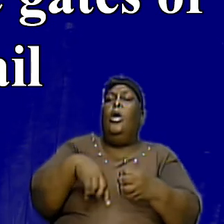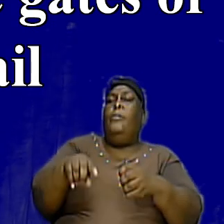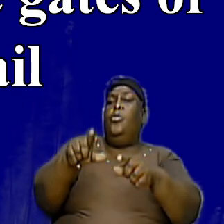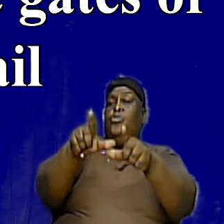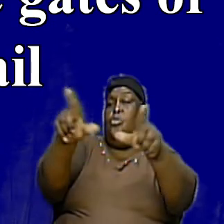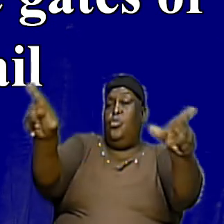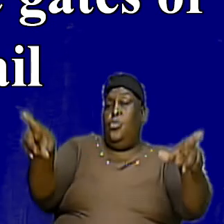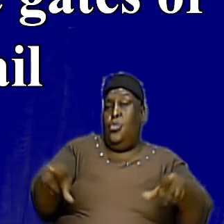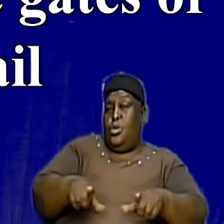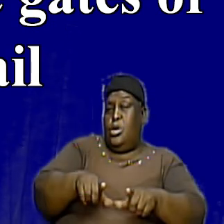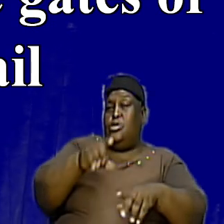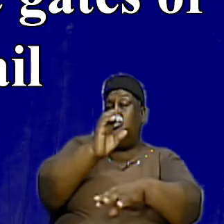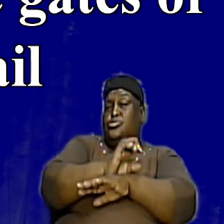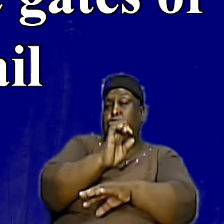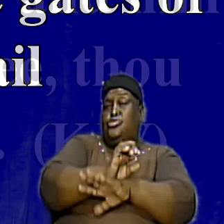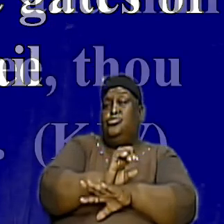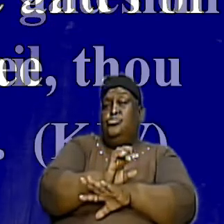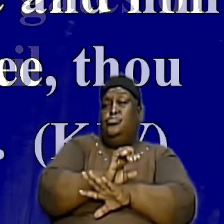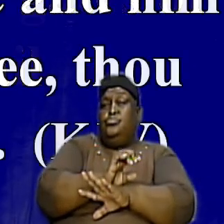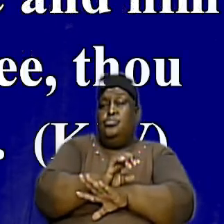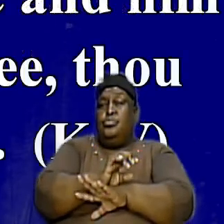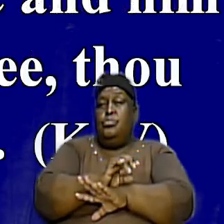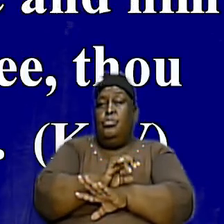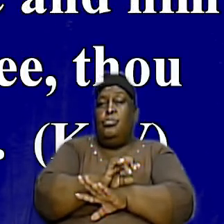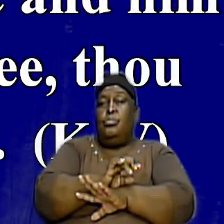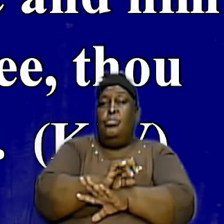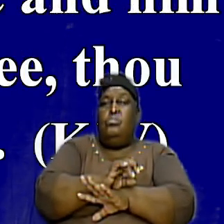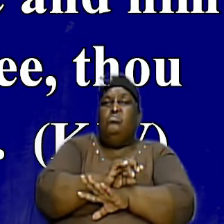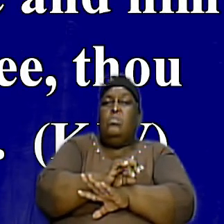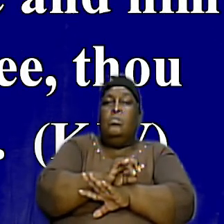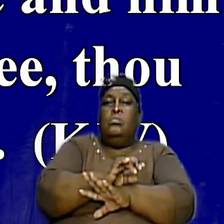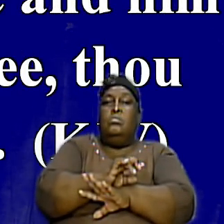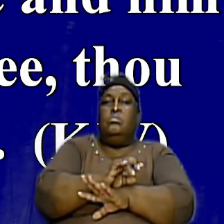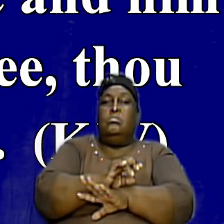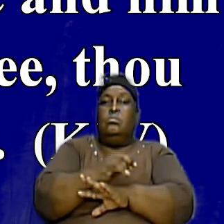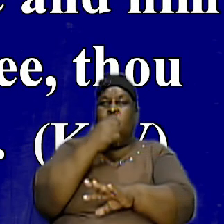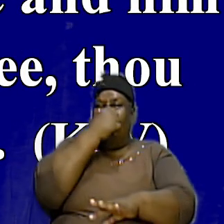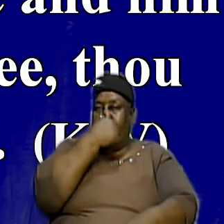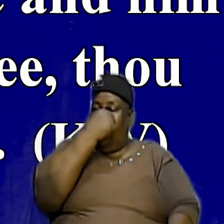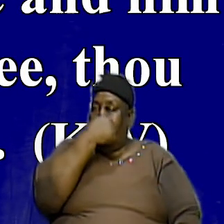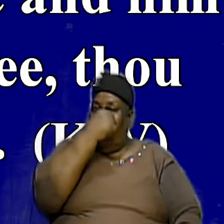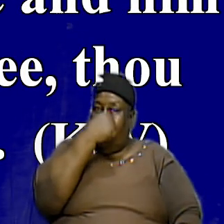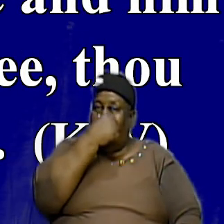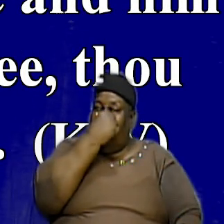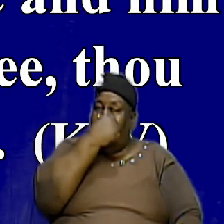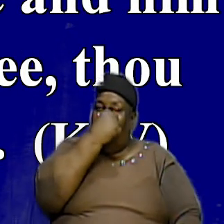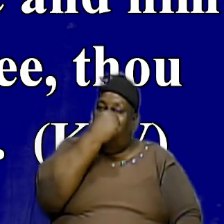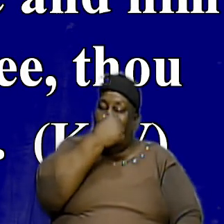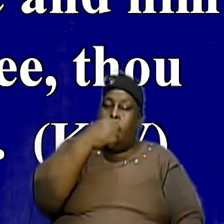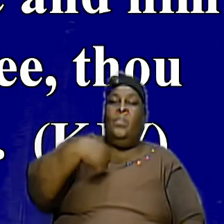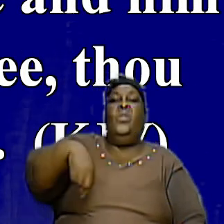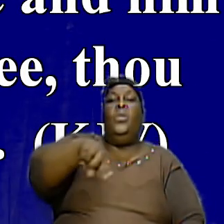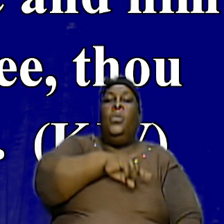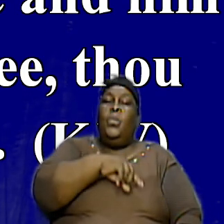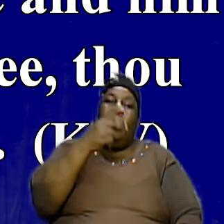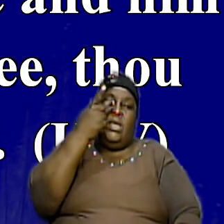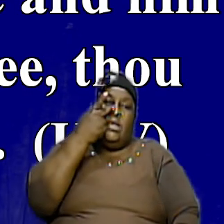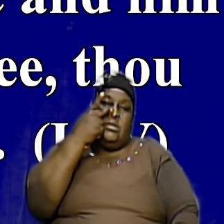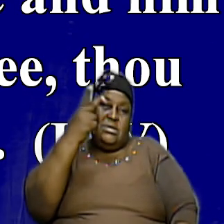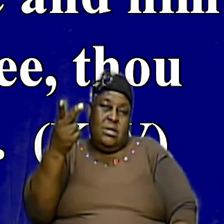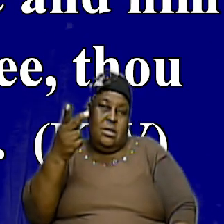Scripture St. Matthew Just Quickly Chapter 18 Verses 15 To 17 We See A Different